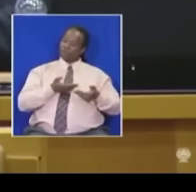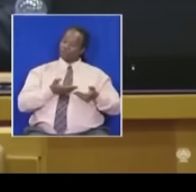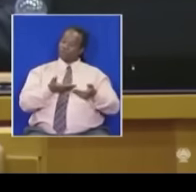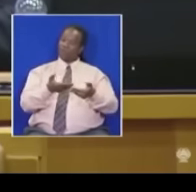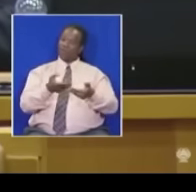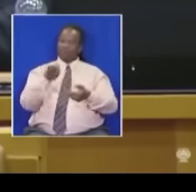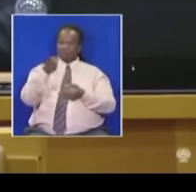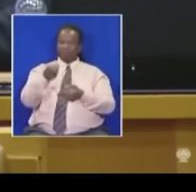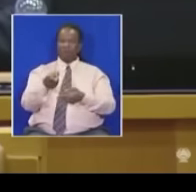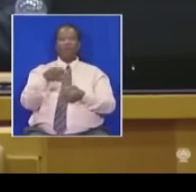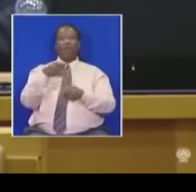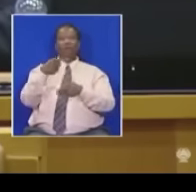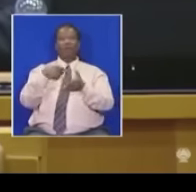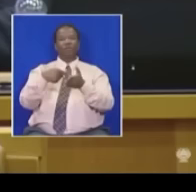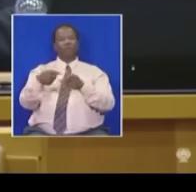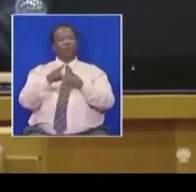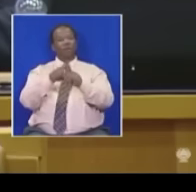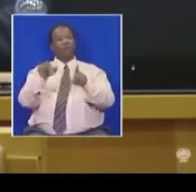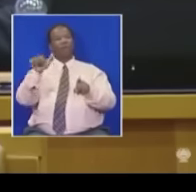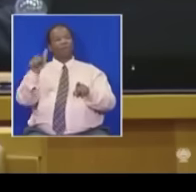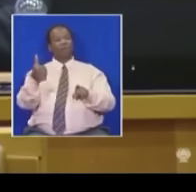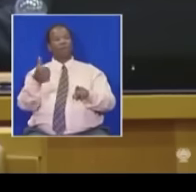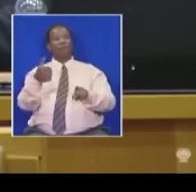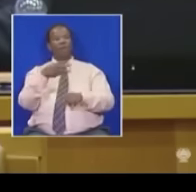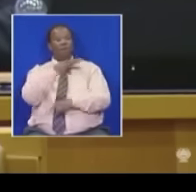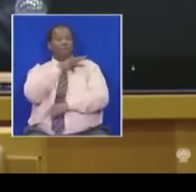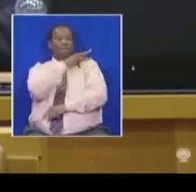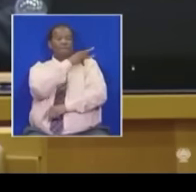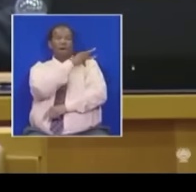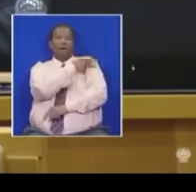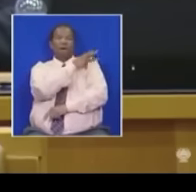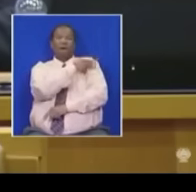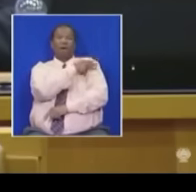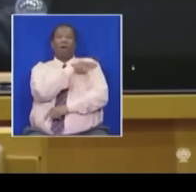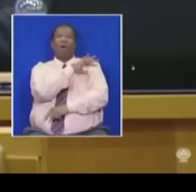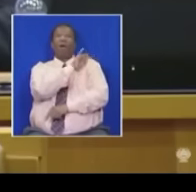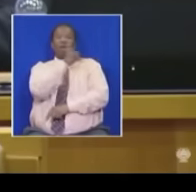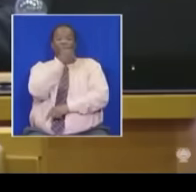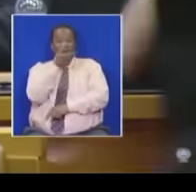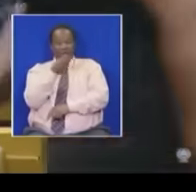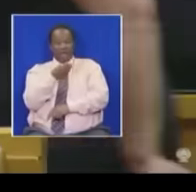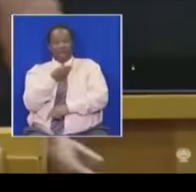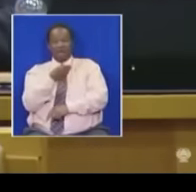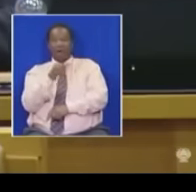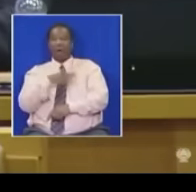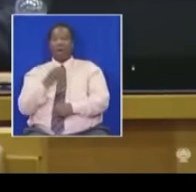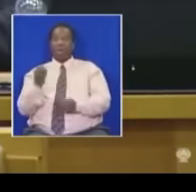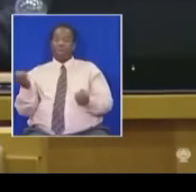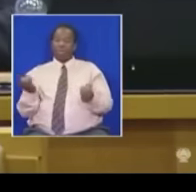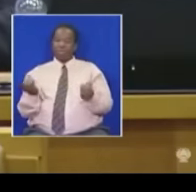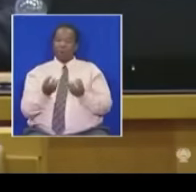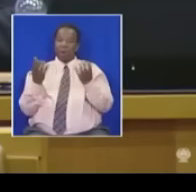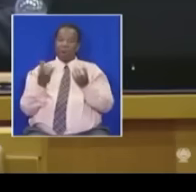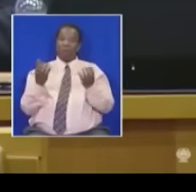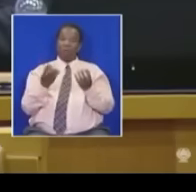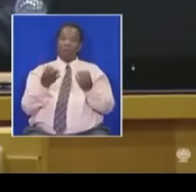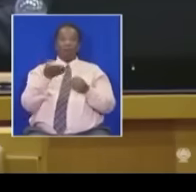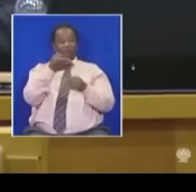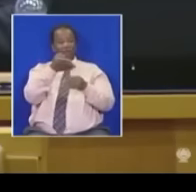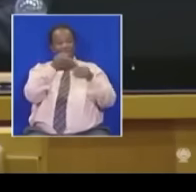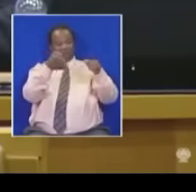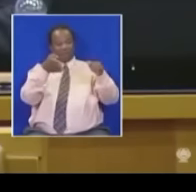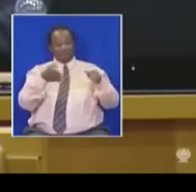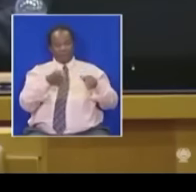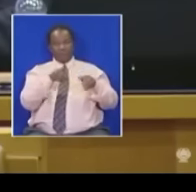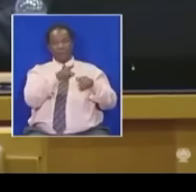As we speak, there are military personnel with R4 rifles and side arms on the parliamentary precinct in combat fatigues. There are riot